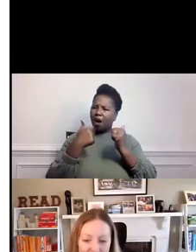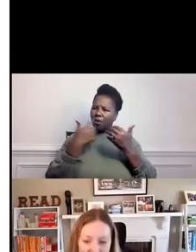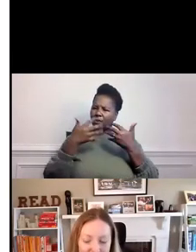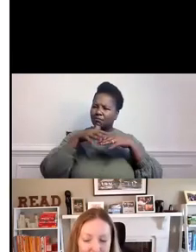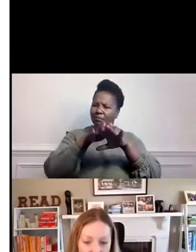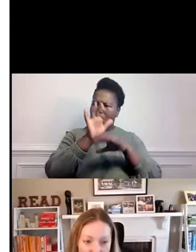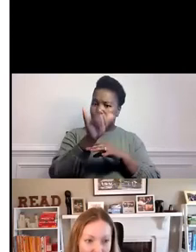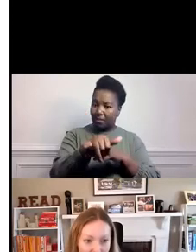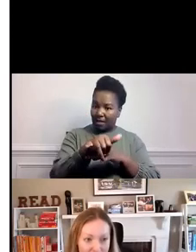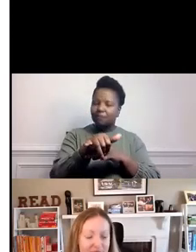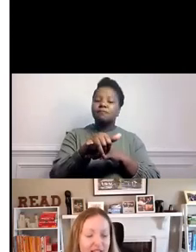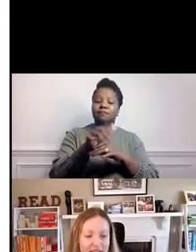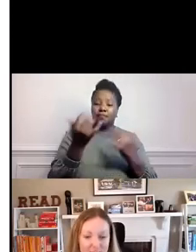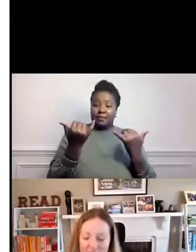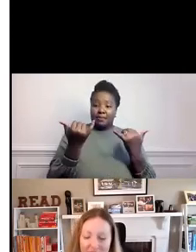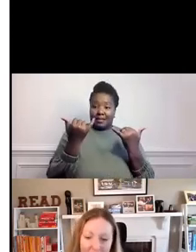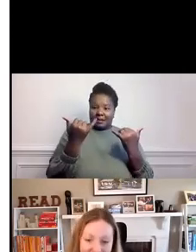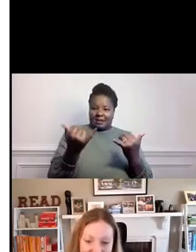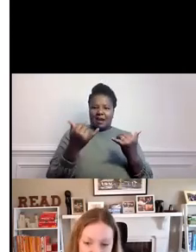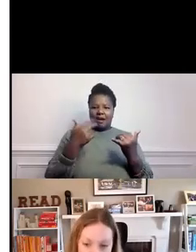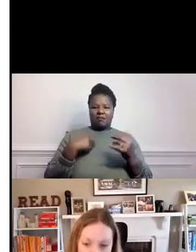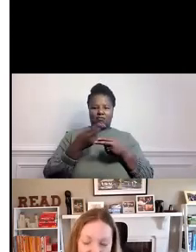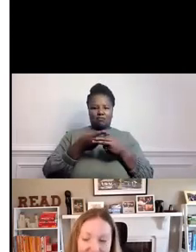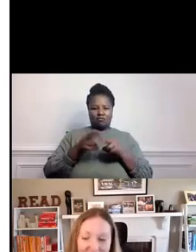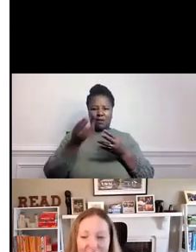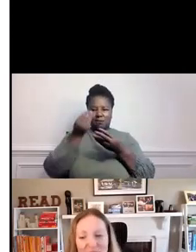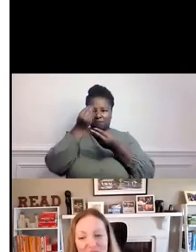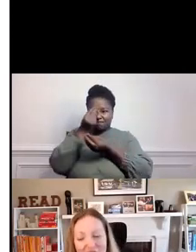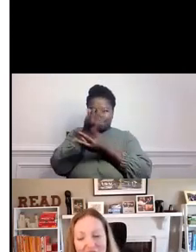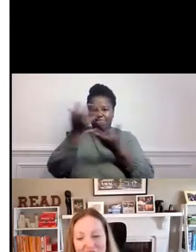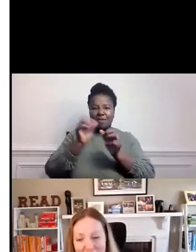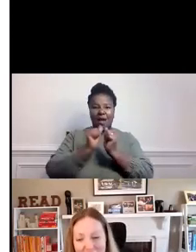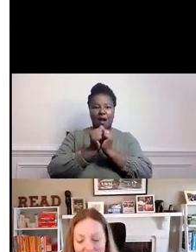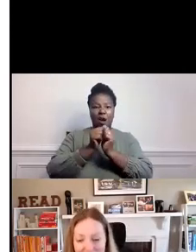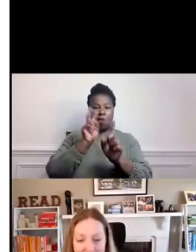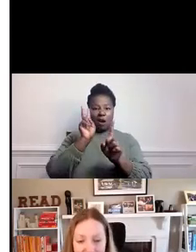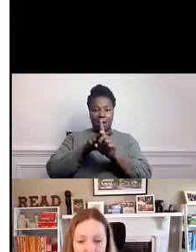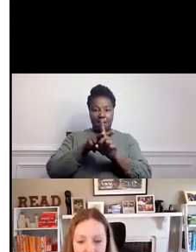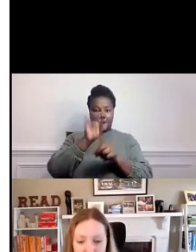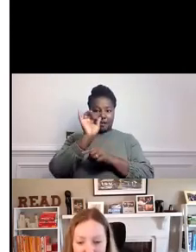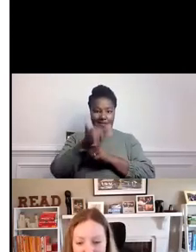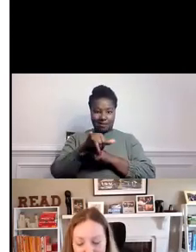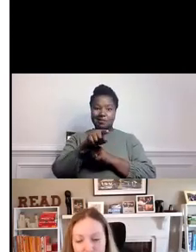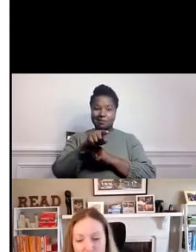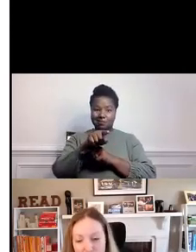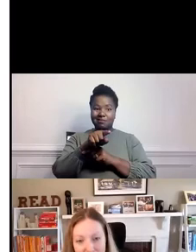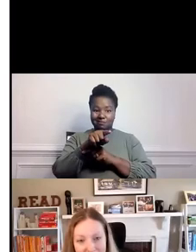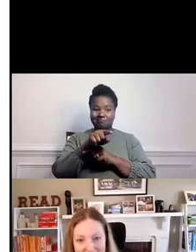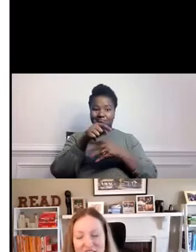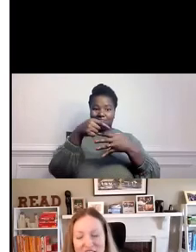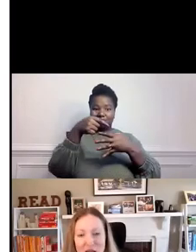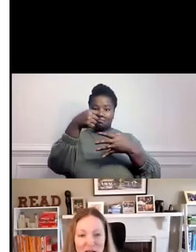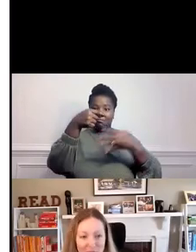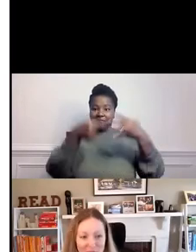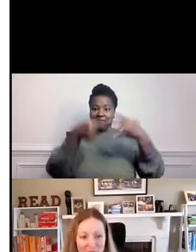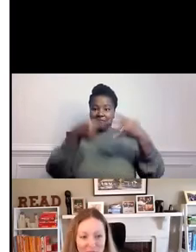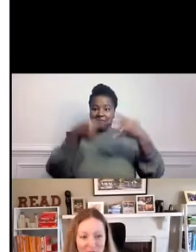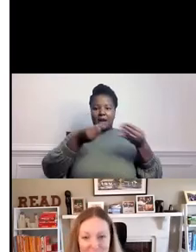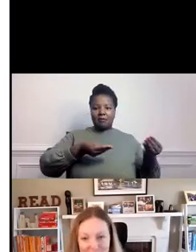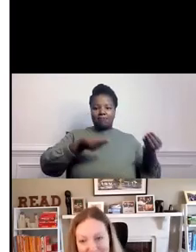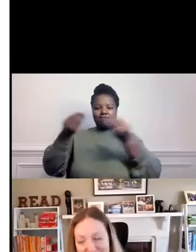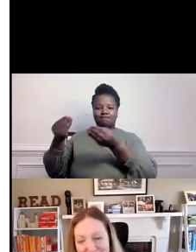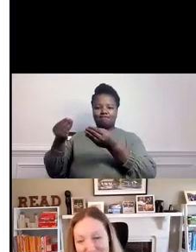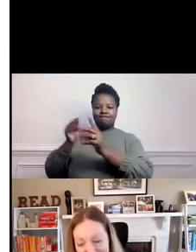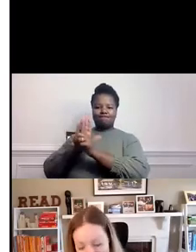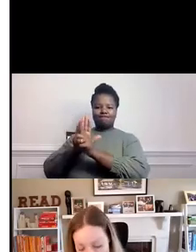to briefly talk about some of the applications, and then I'd love to pass it over to Brian to talk about